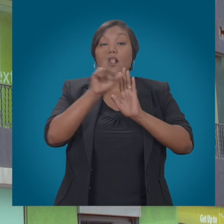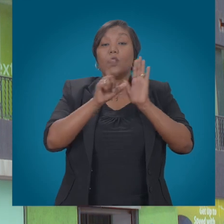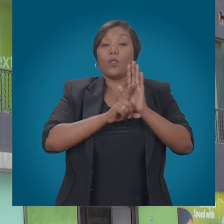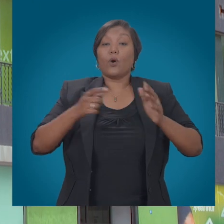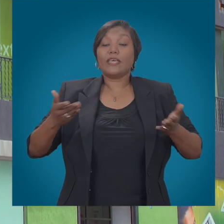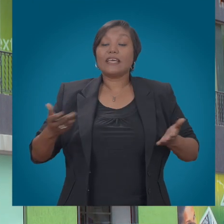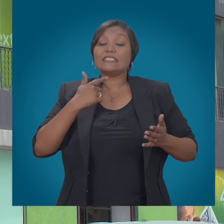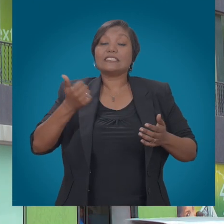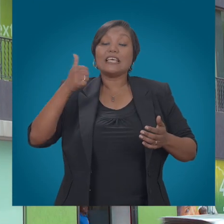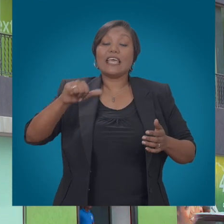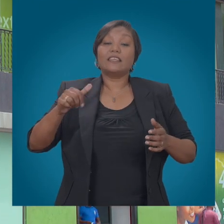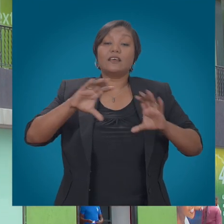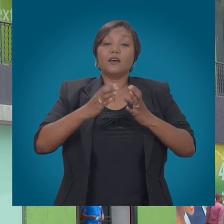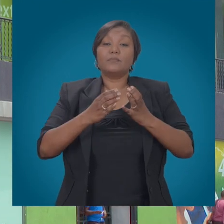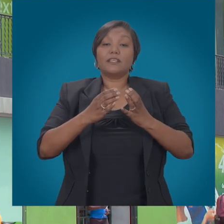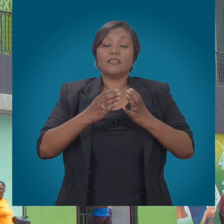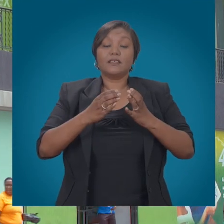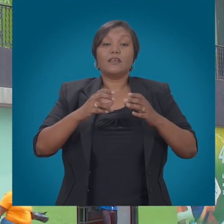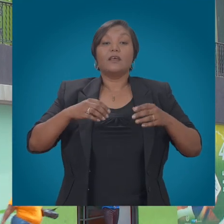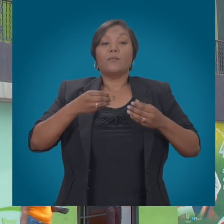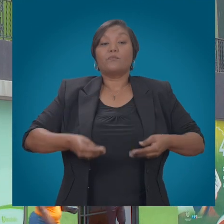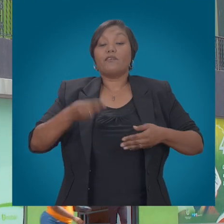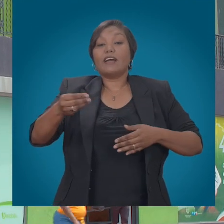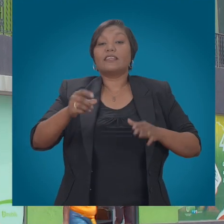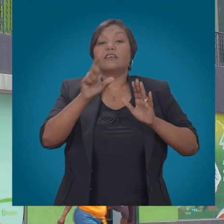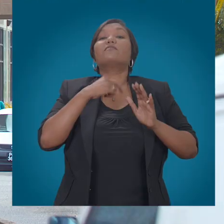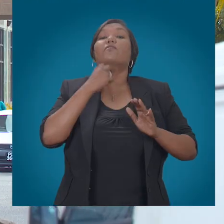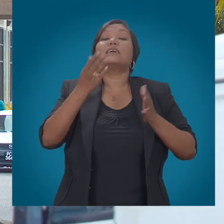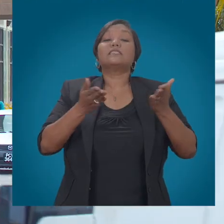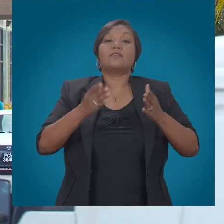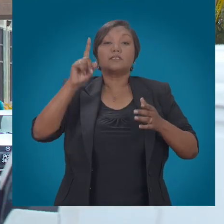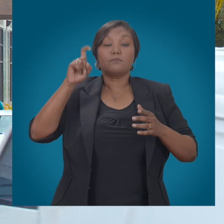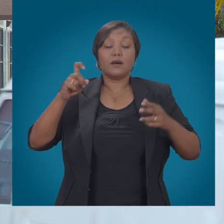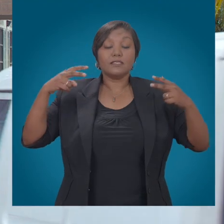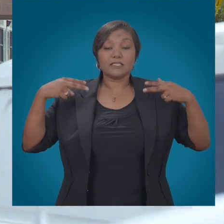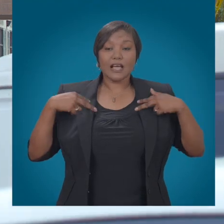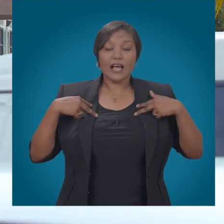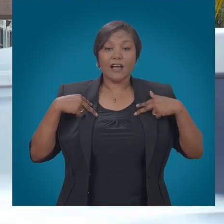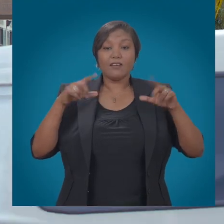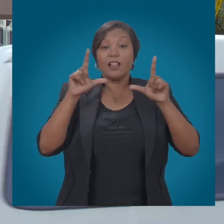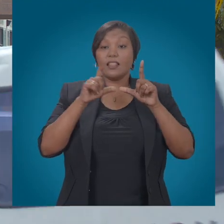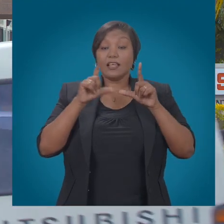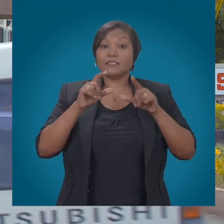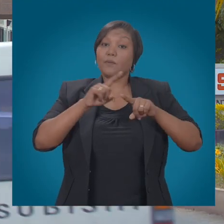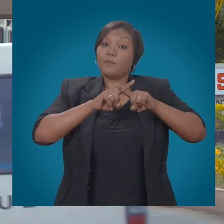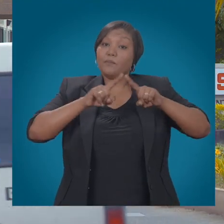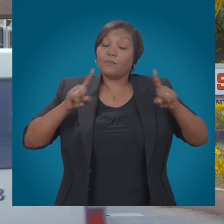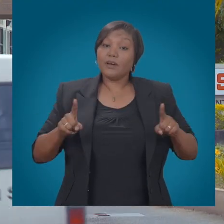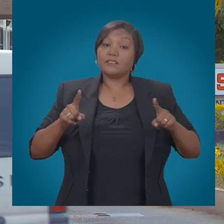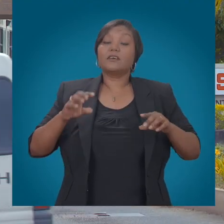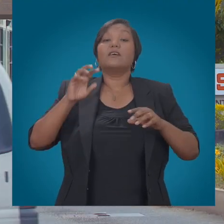any entity providing such services must apply for a concession from the government. But this is where it gets tricky. OTT-VOIP